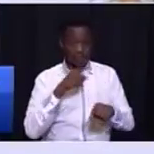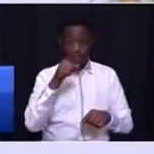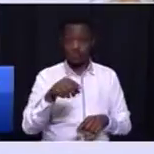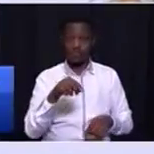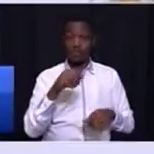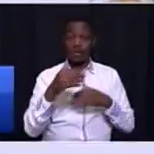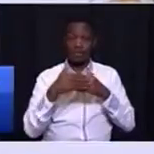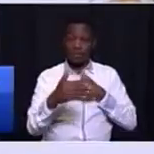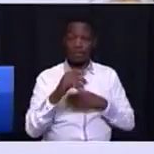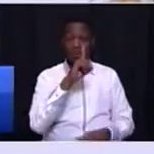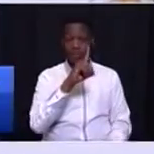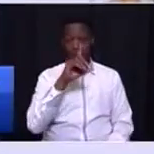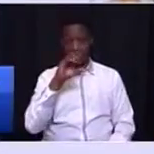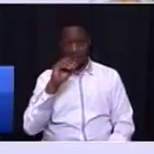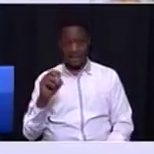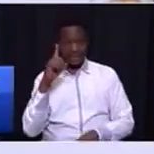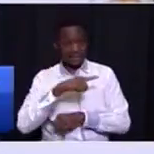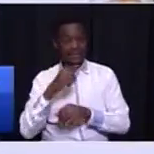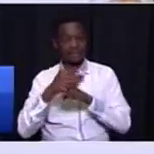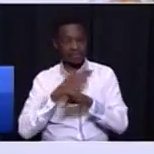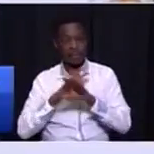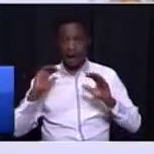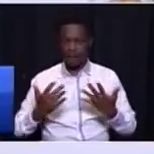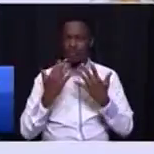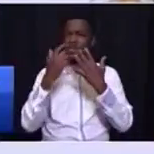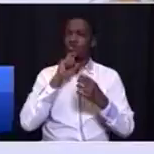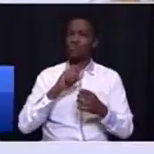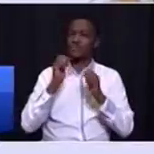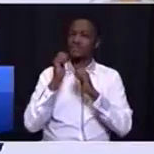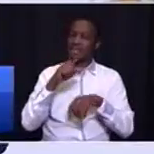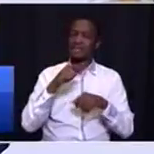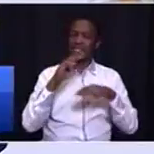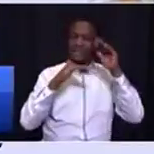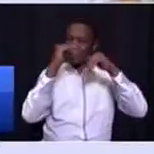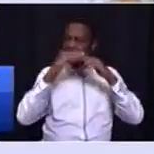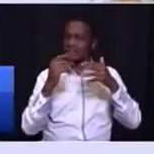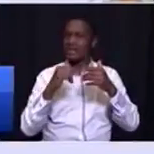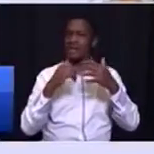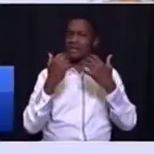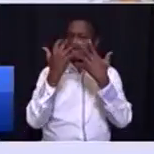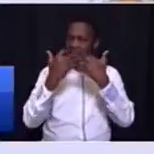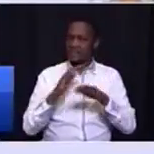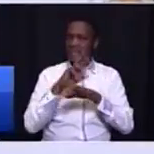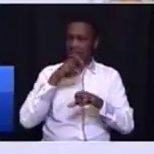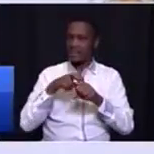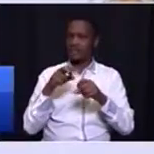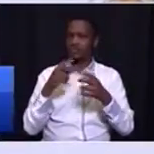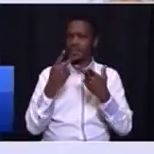on how we use the infrastructure budget to do all the things that need to be done.